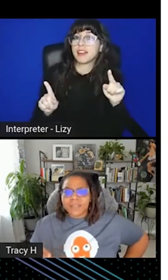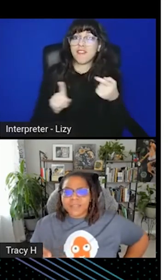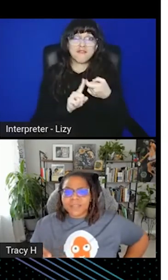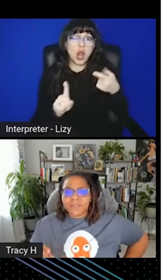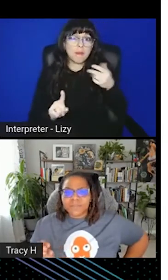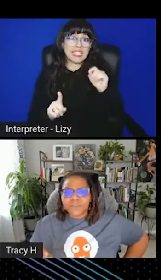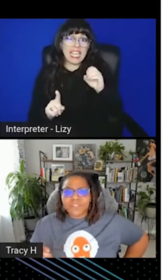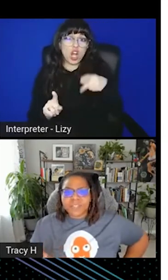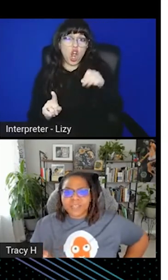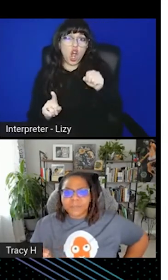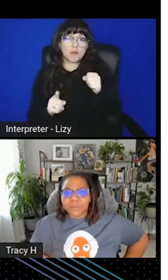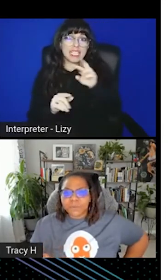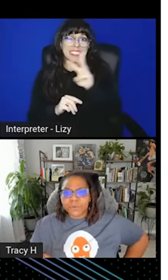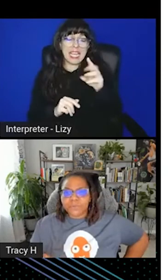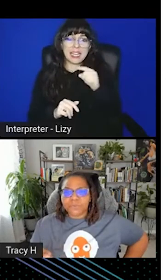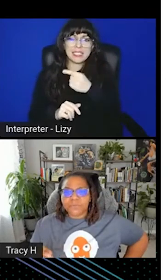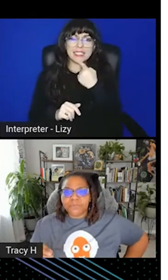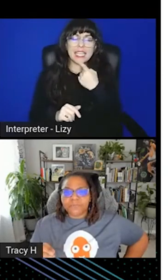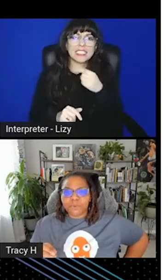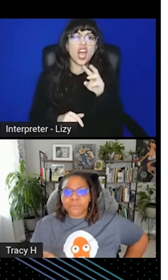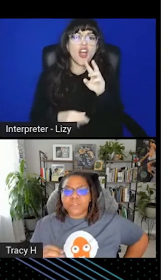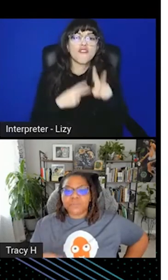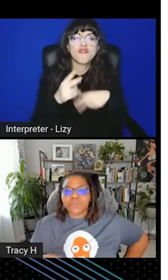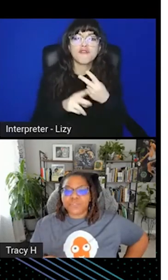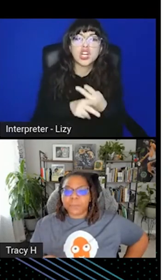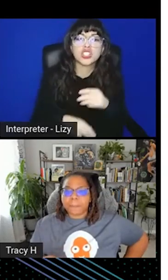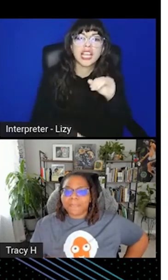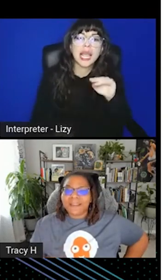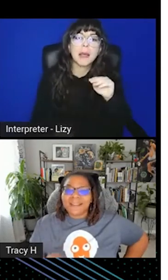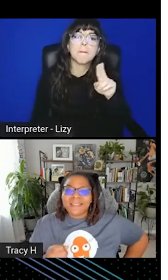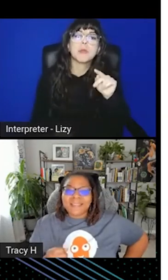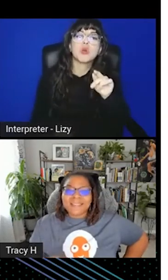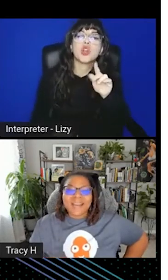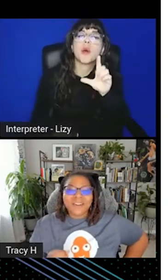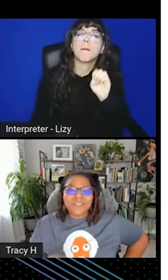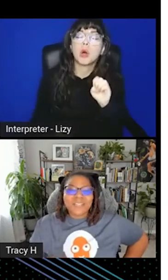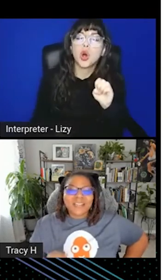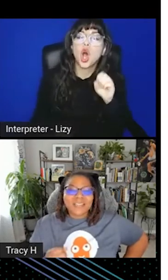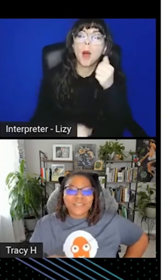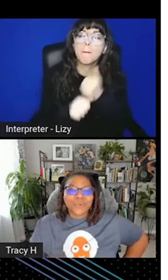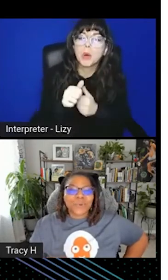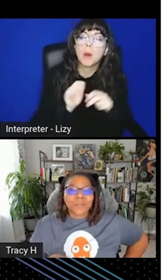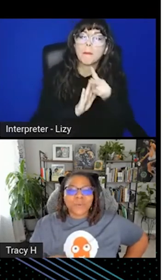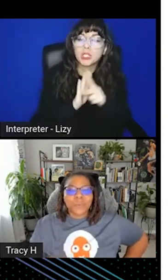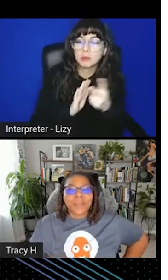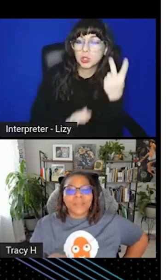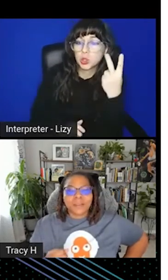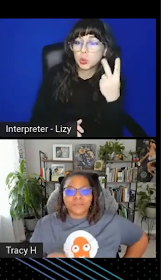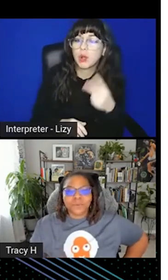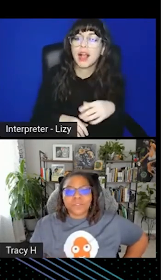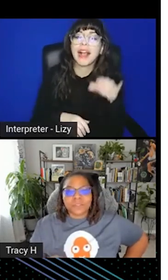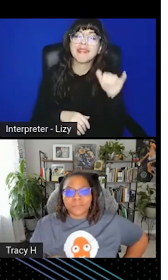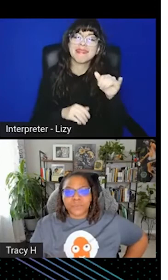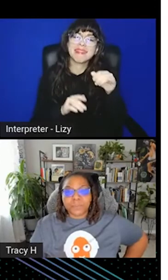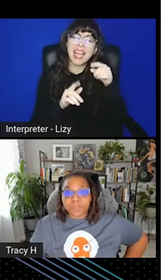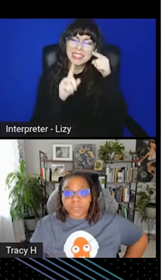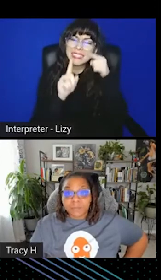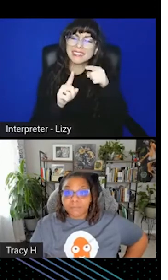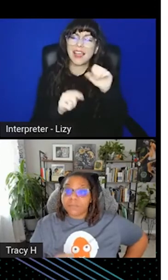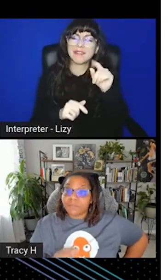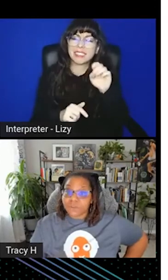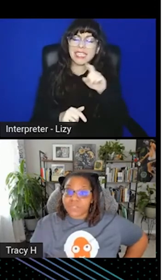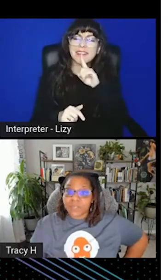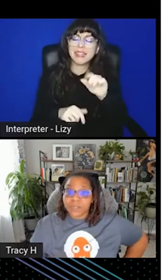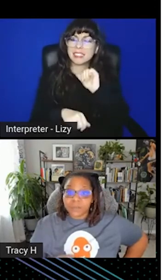it says versioned and immutable for principle two. The desired state is stored in a way that enforces immutability,